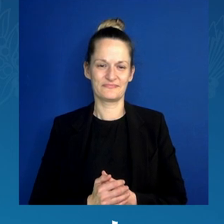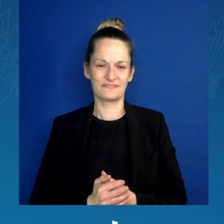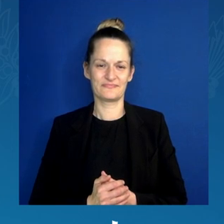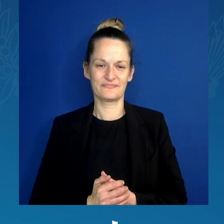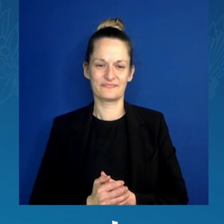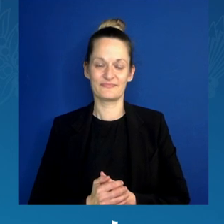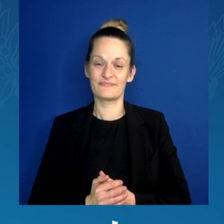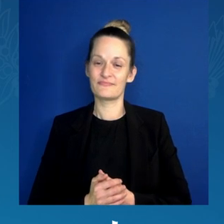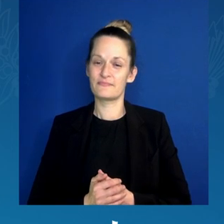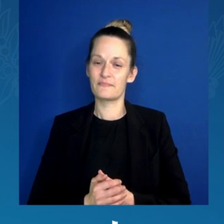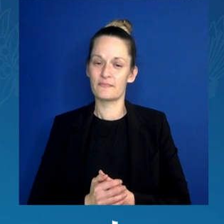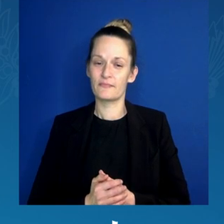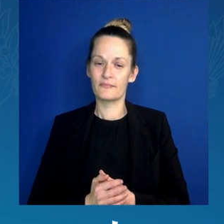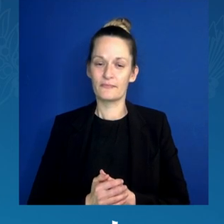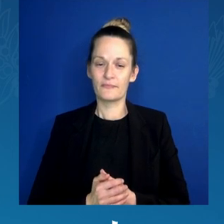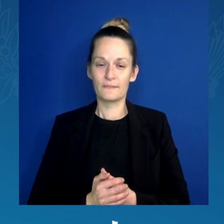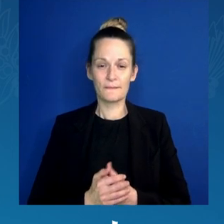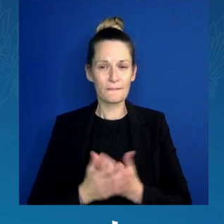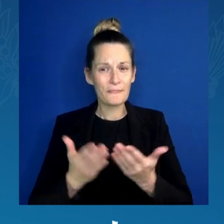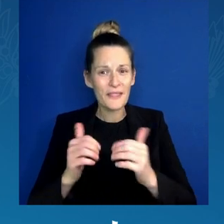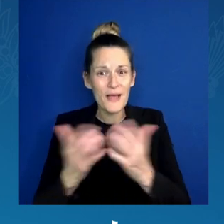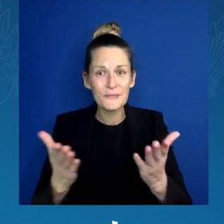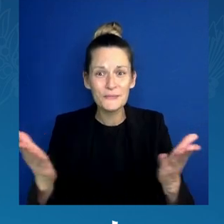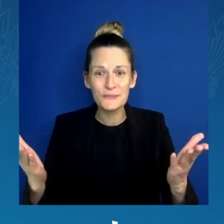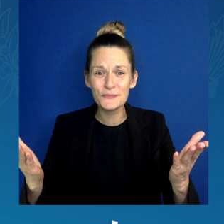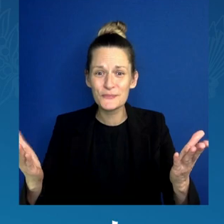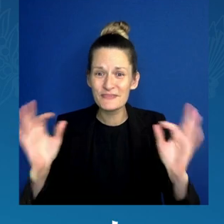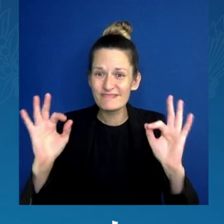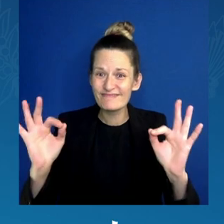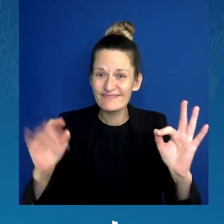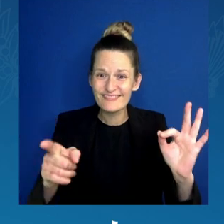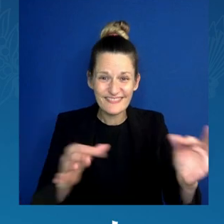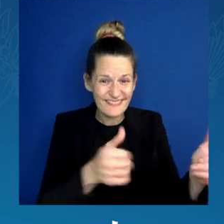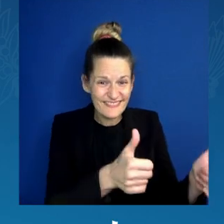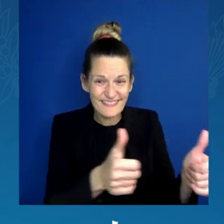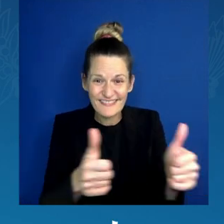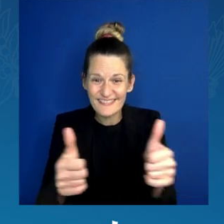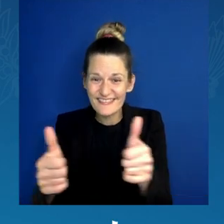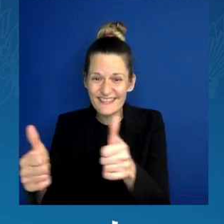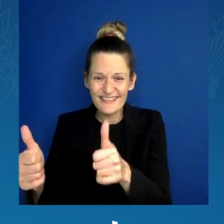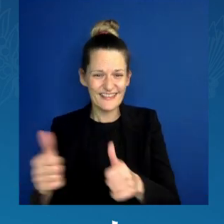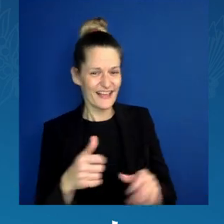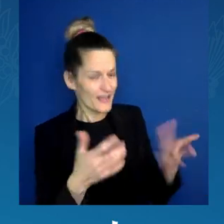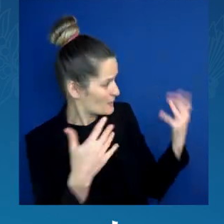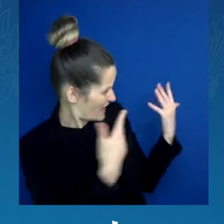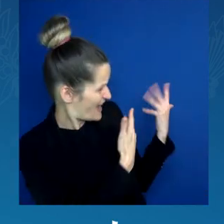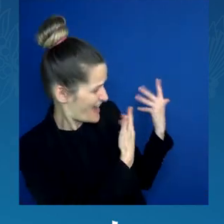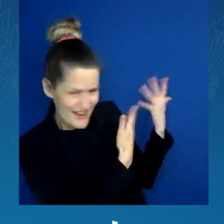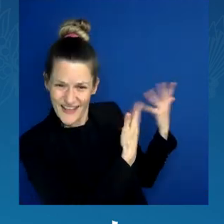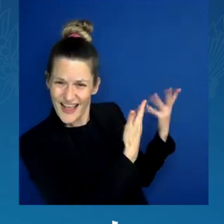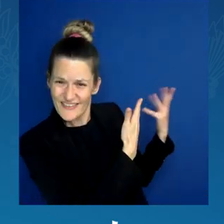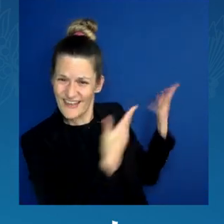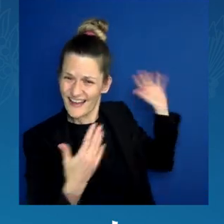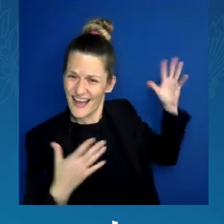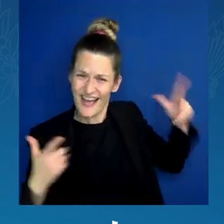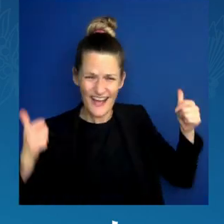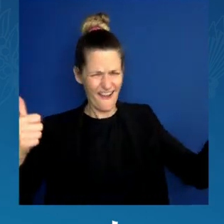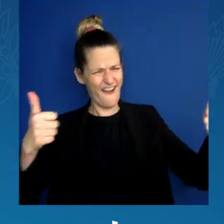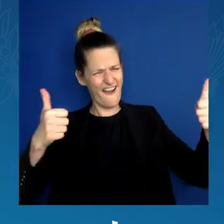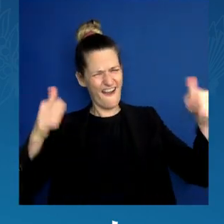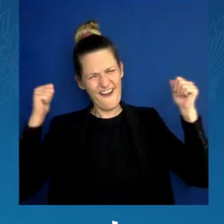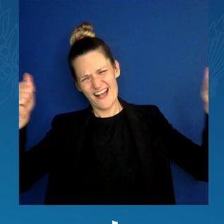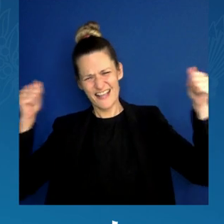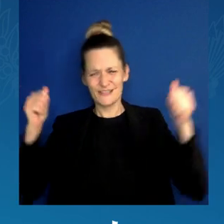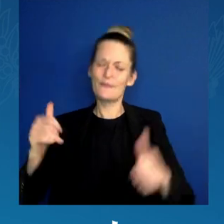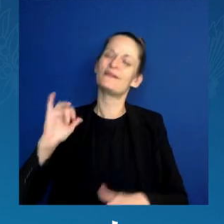How's everybody doing today? I said, how's everybody doing today? All right. All right. That's better. That's better. That's better.